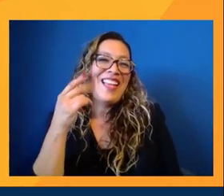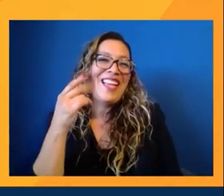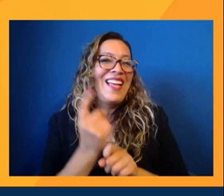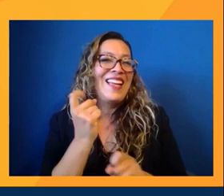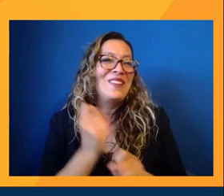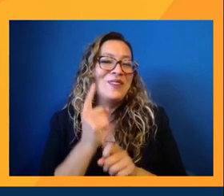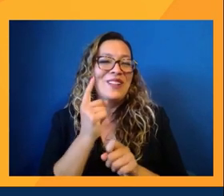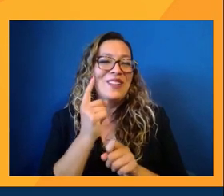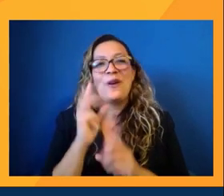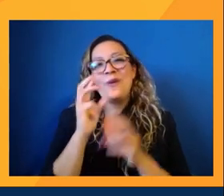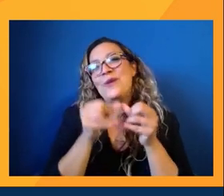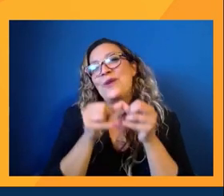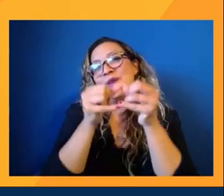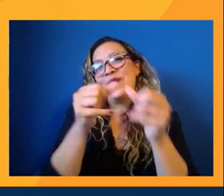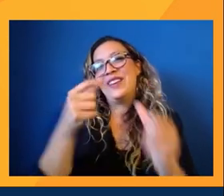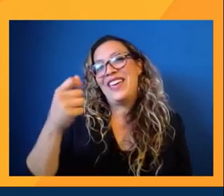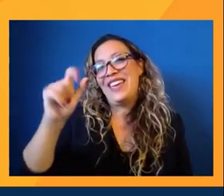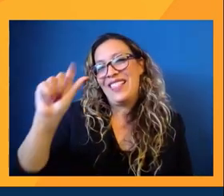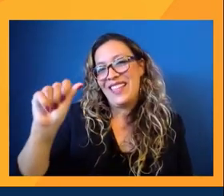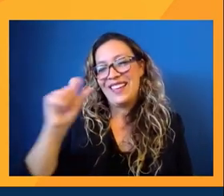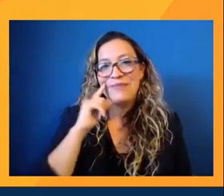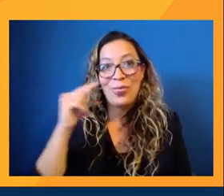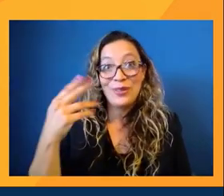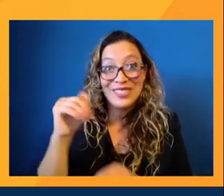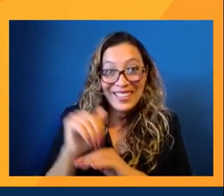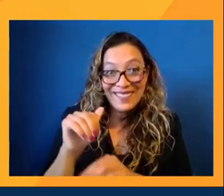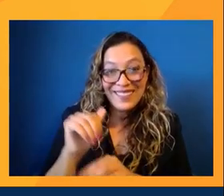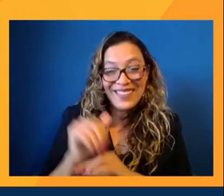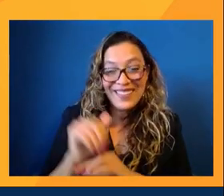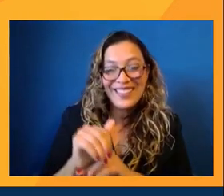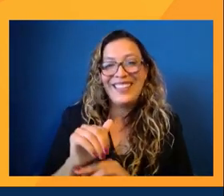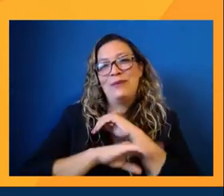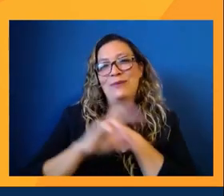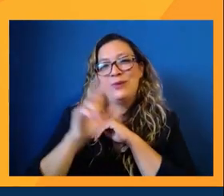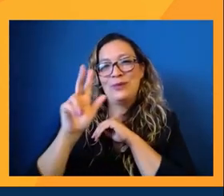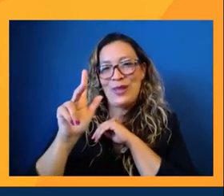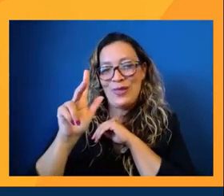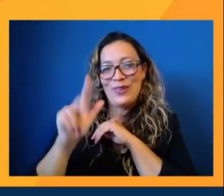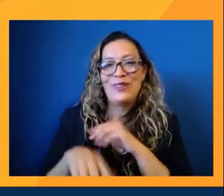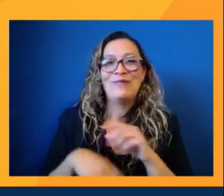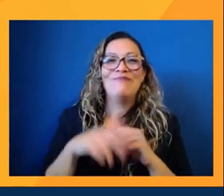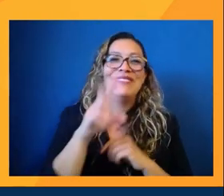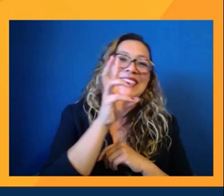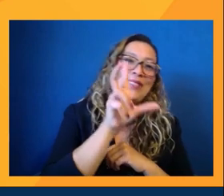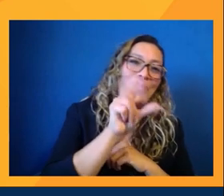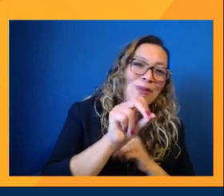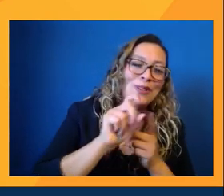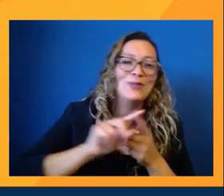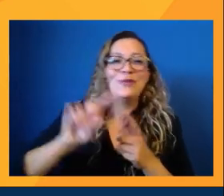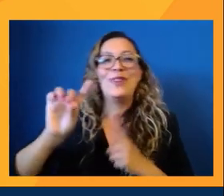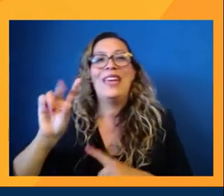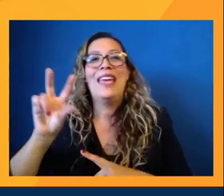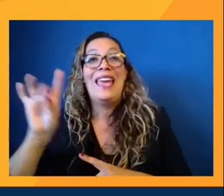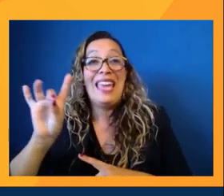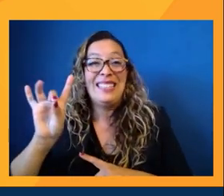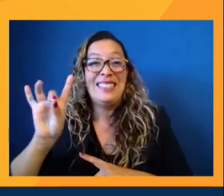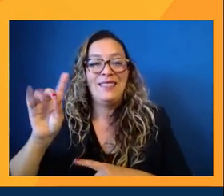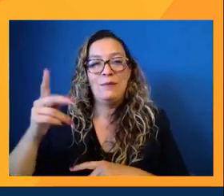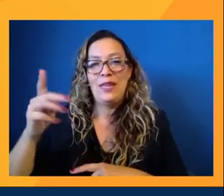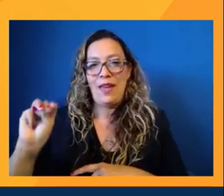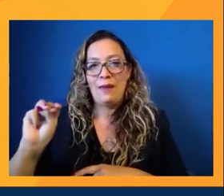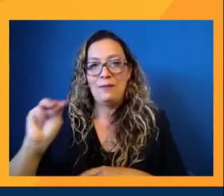gala celebration on Thursday evening, September 23rd from 6 30 PM to 8 PM Eastern time.